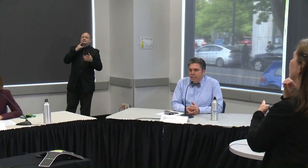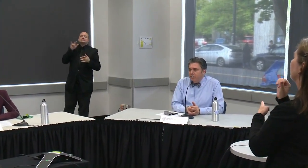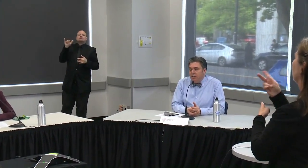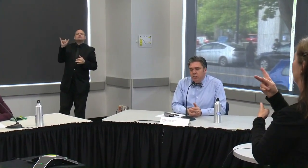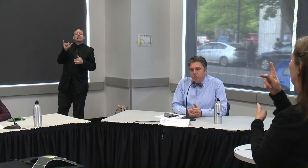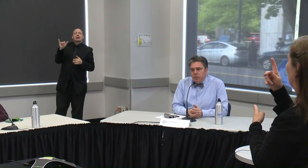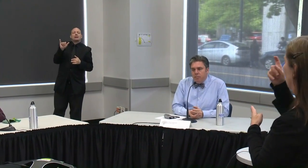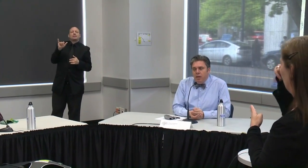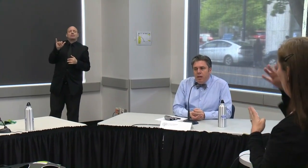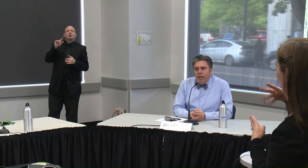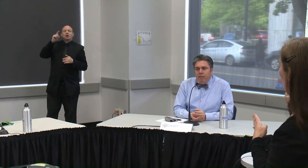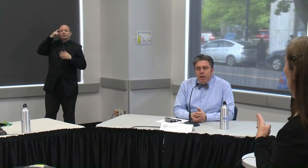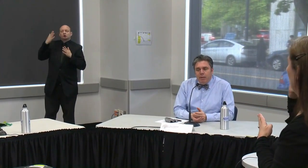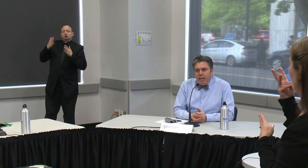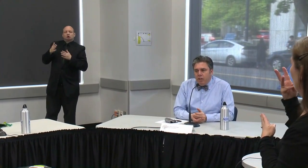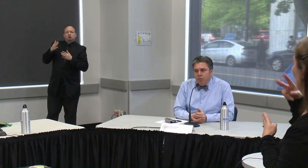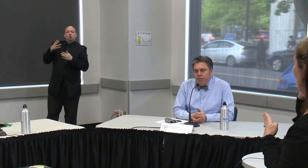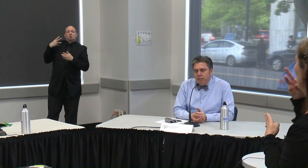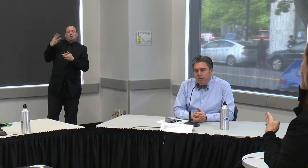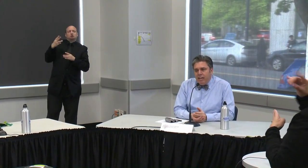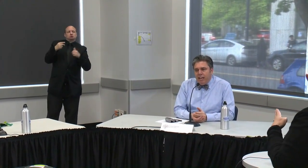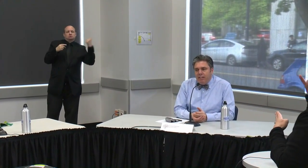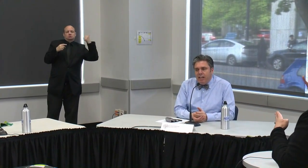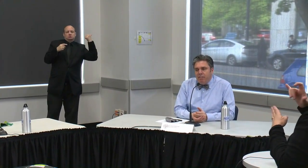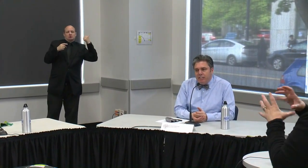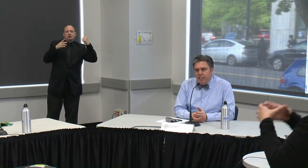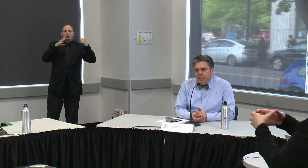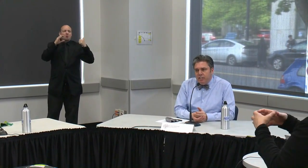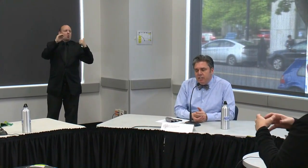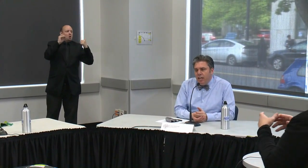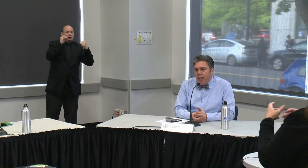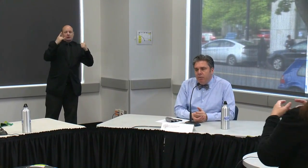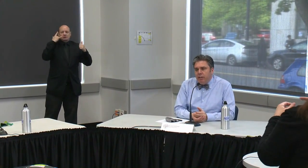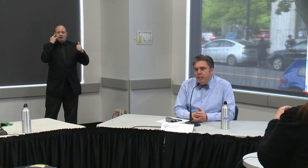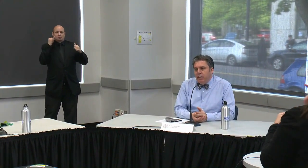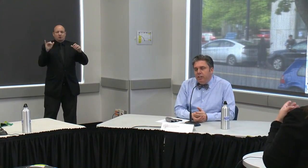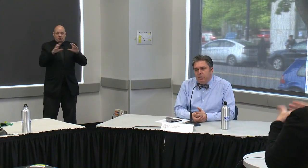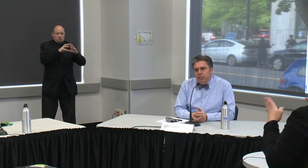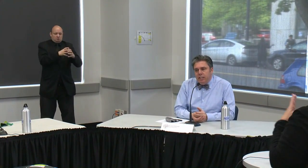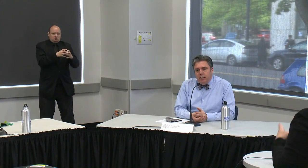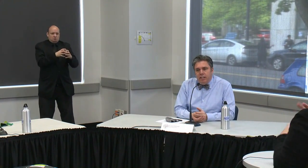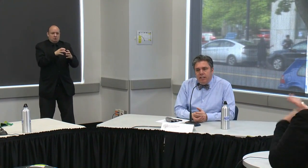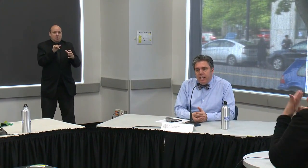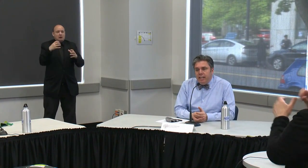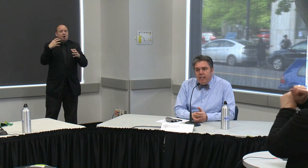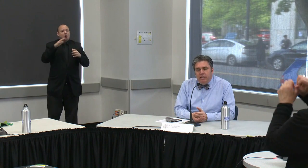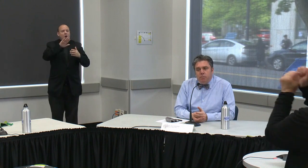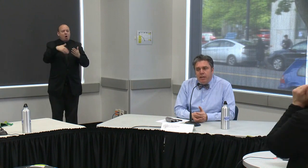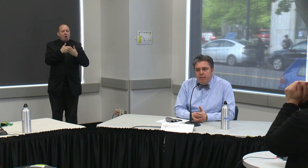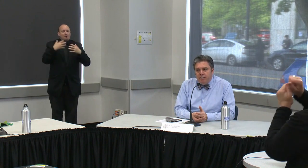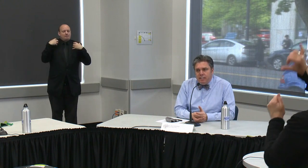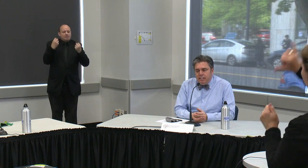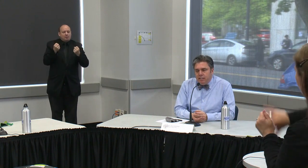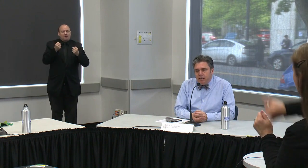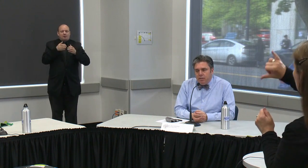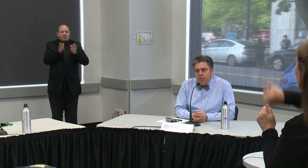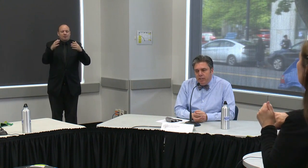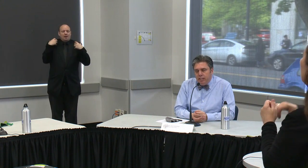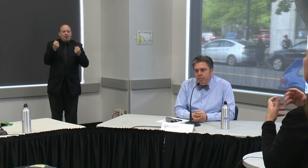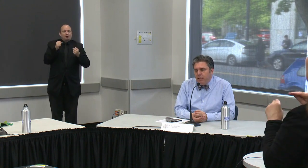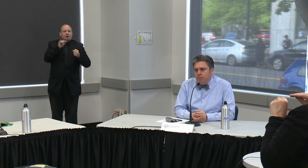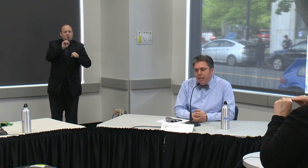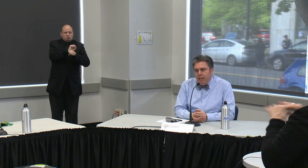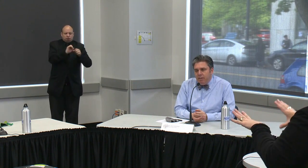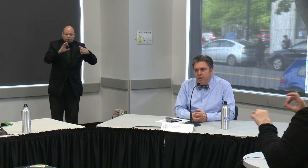inslee and governor newsome in public health we've also been having conversations and really are using the data the spread of the disease in our